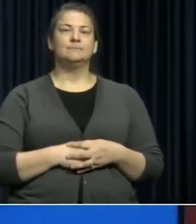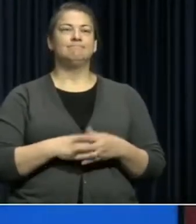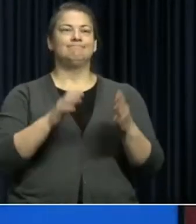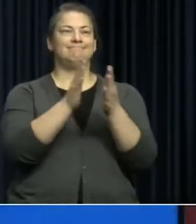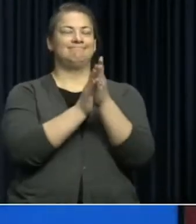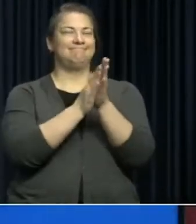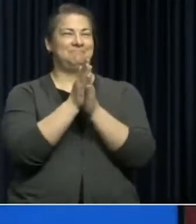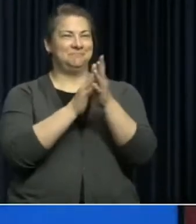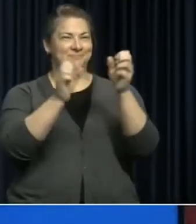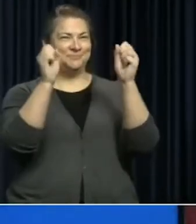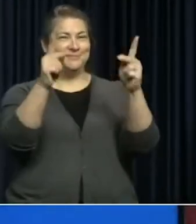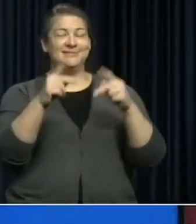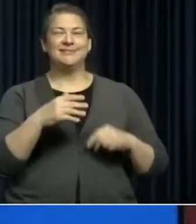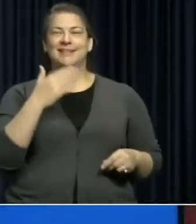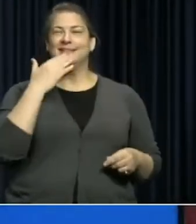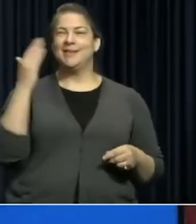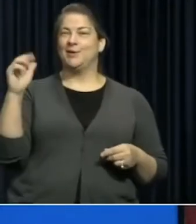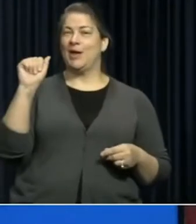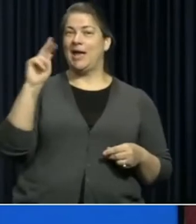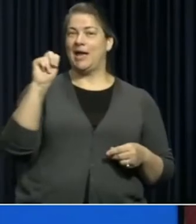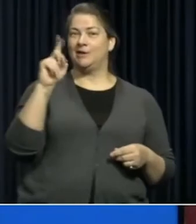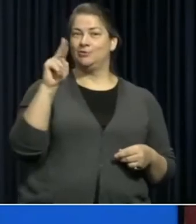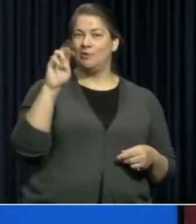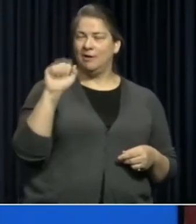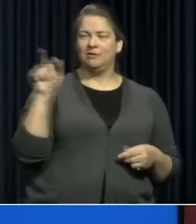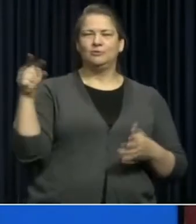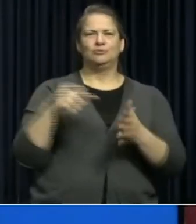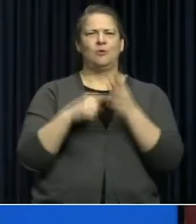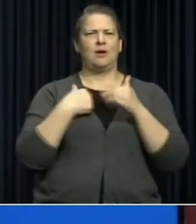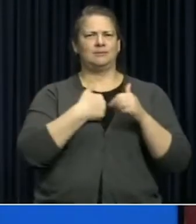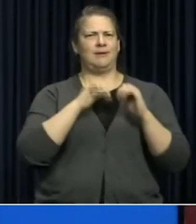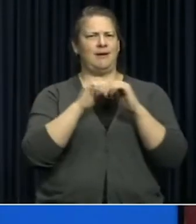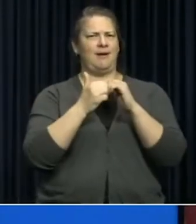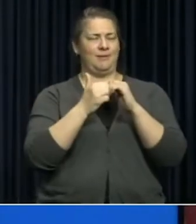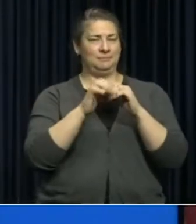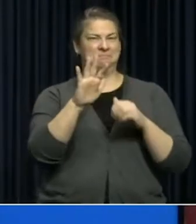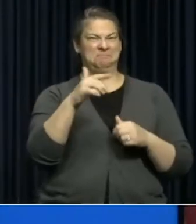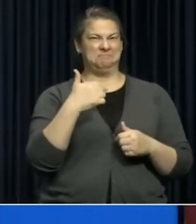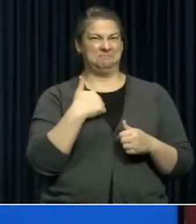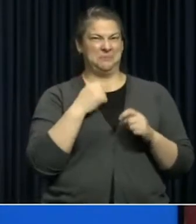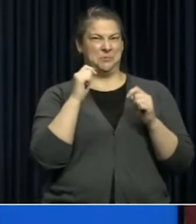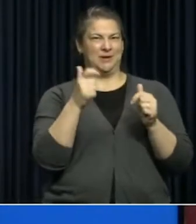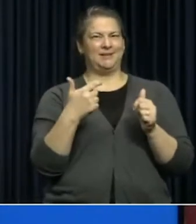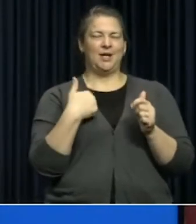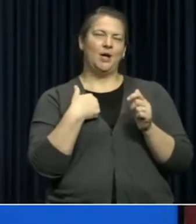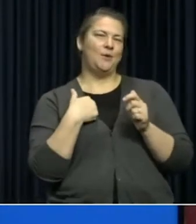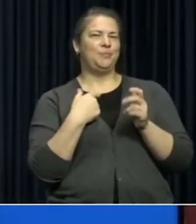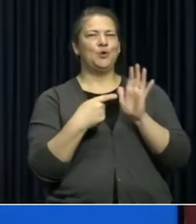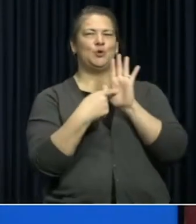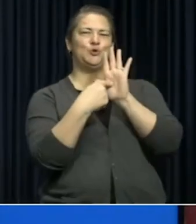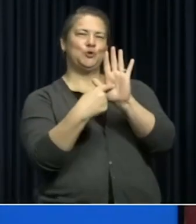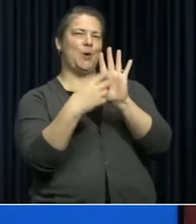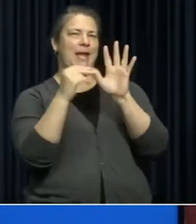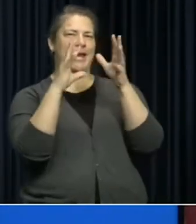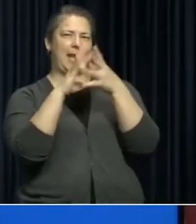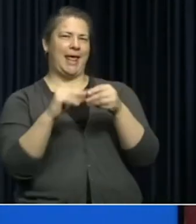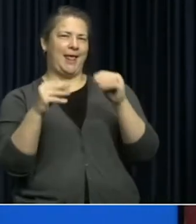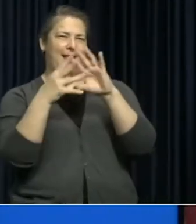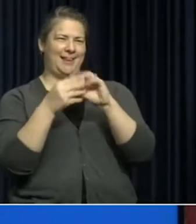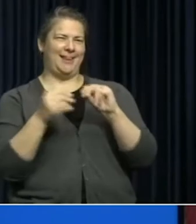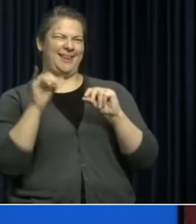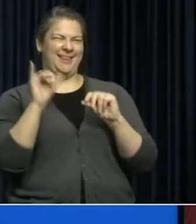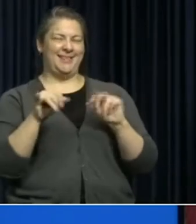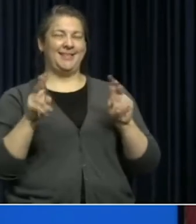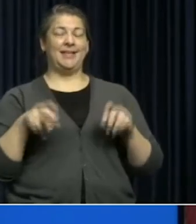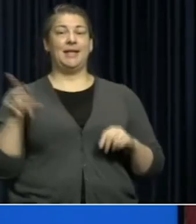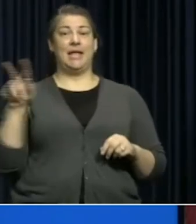Alrighty, everyone. So thank you to Andrea for showing us how to do that. I have a little quick show and tell. This is